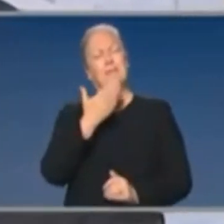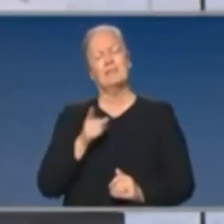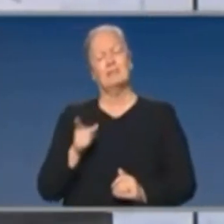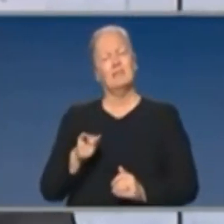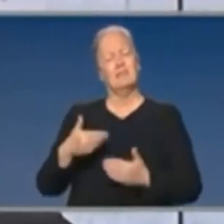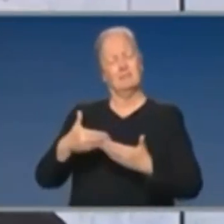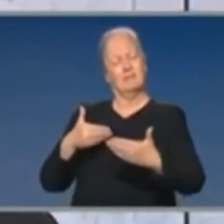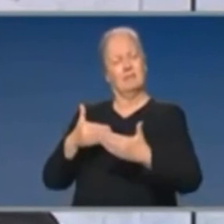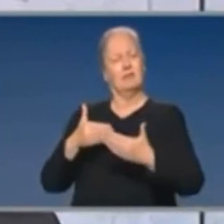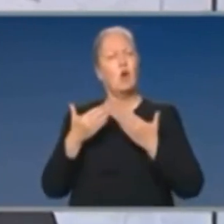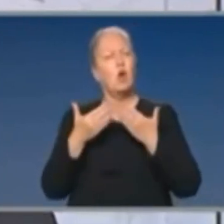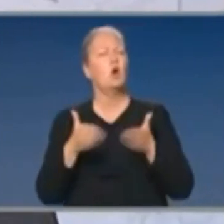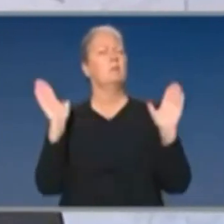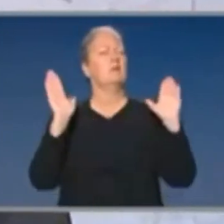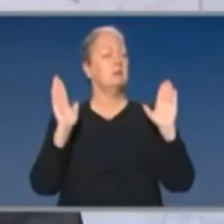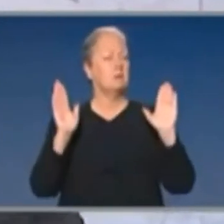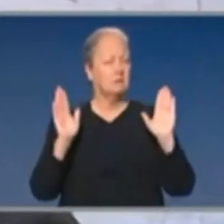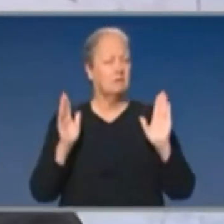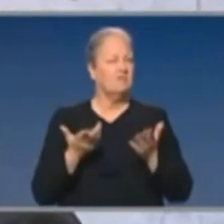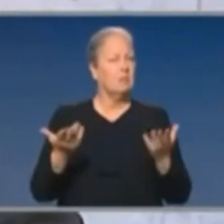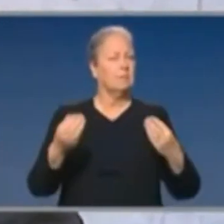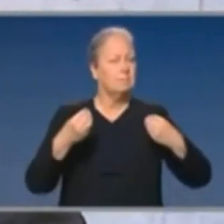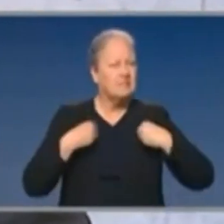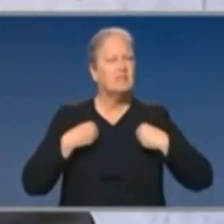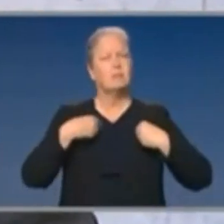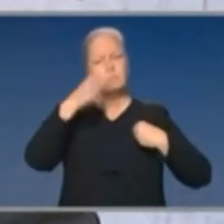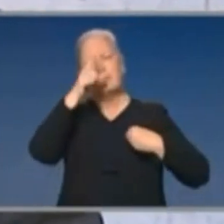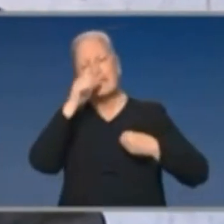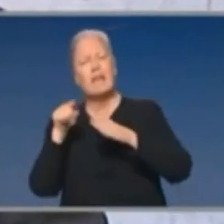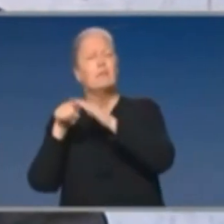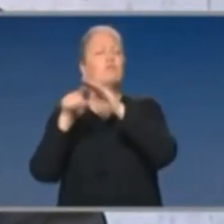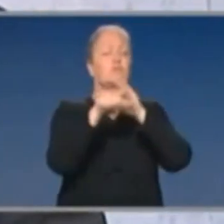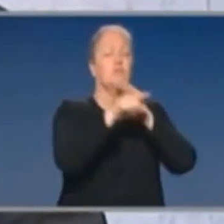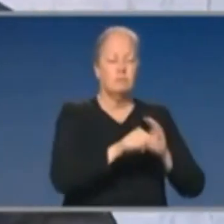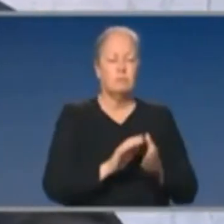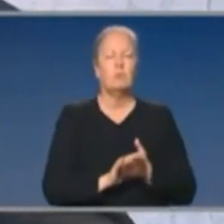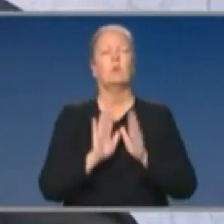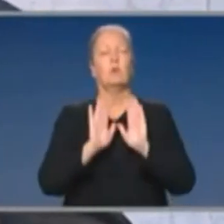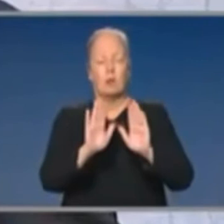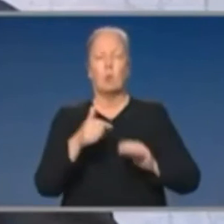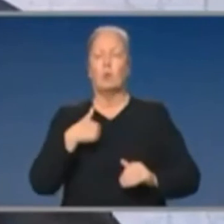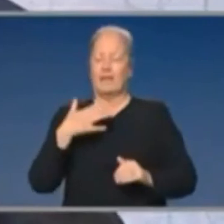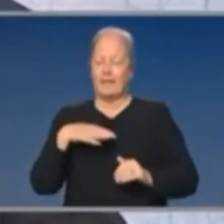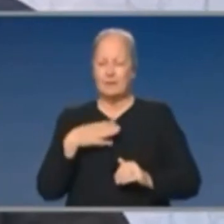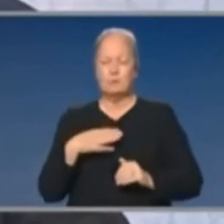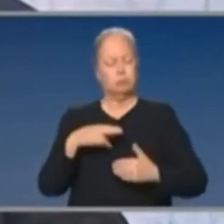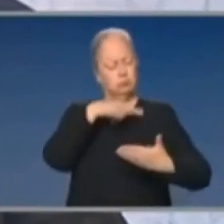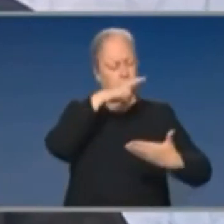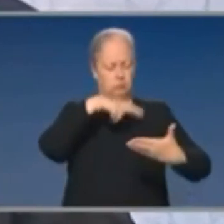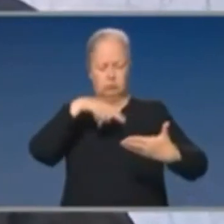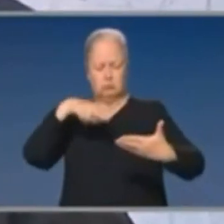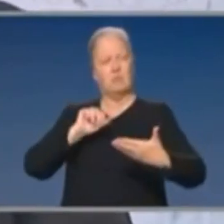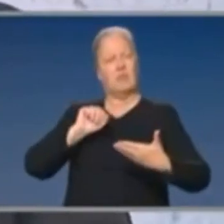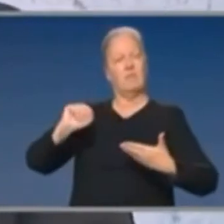constructive feedback to the Victorian Government once we've had the opportunity to fully look at the assumptions that sit behind this plan.